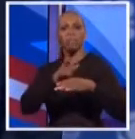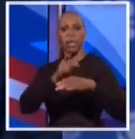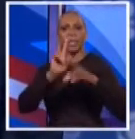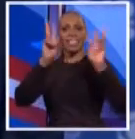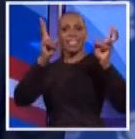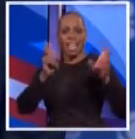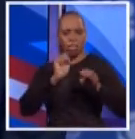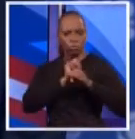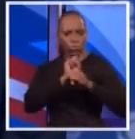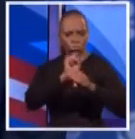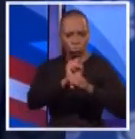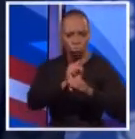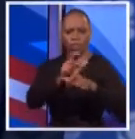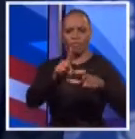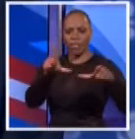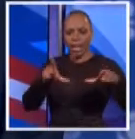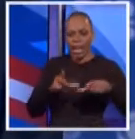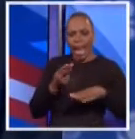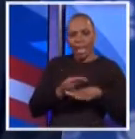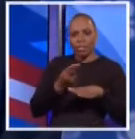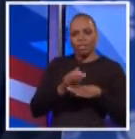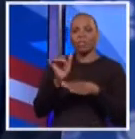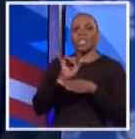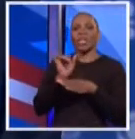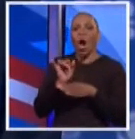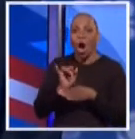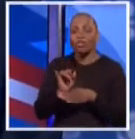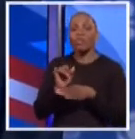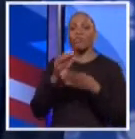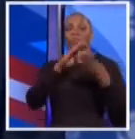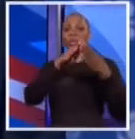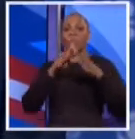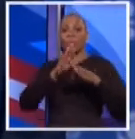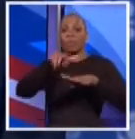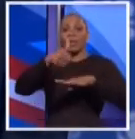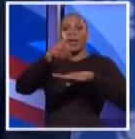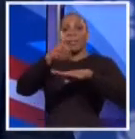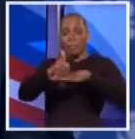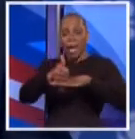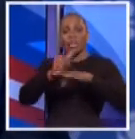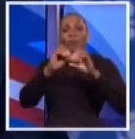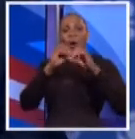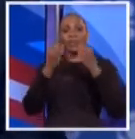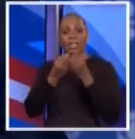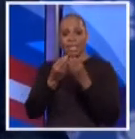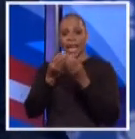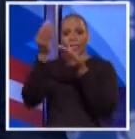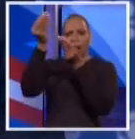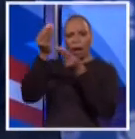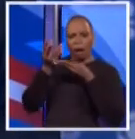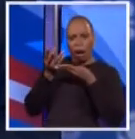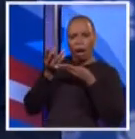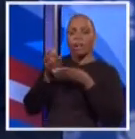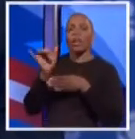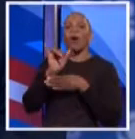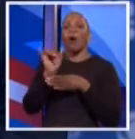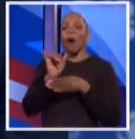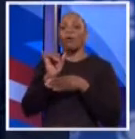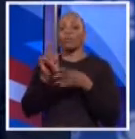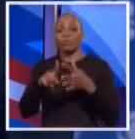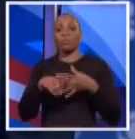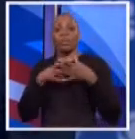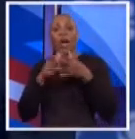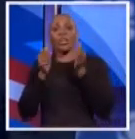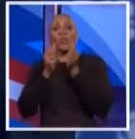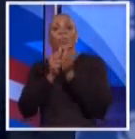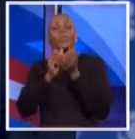professional land use staff. We've gotten accolades from community-based organizations and the community because we also initiated community-based community